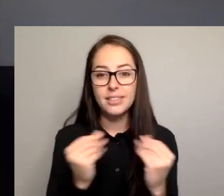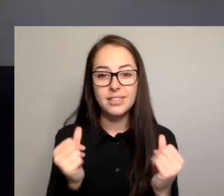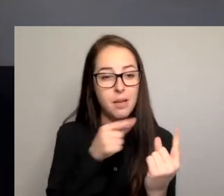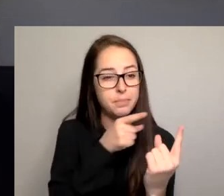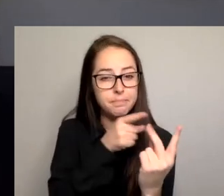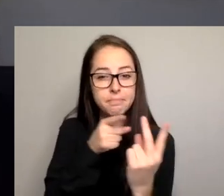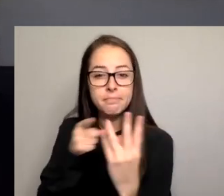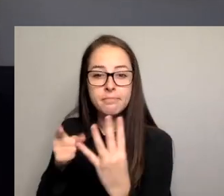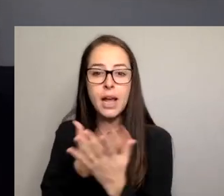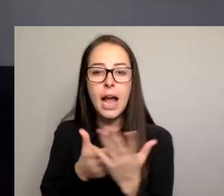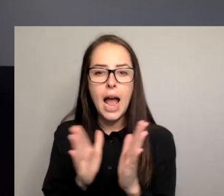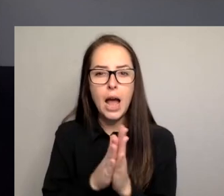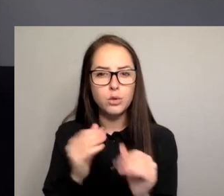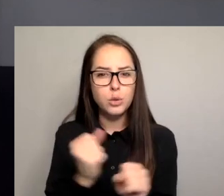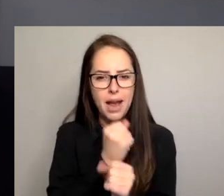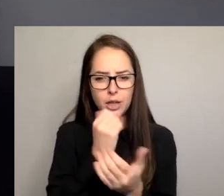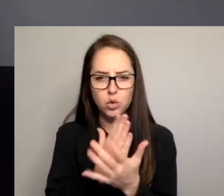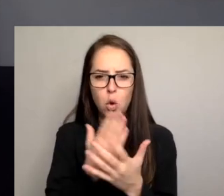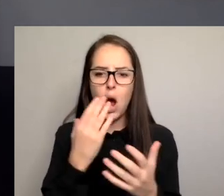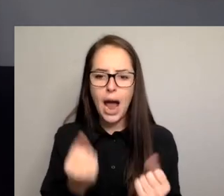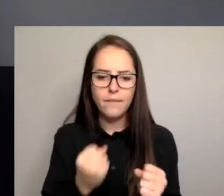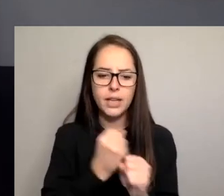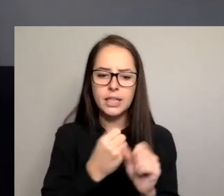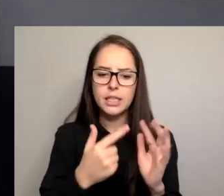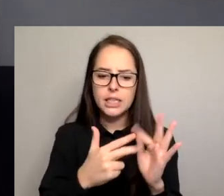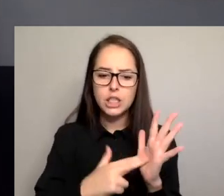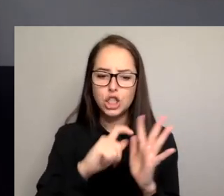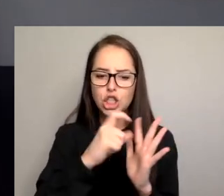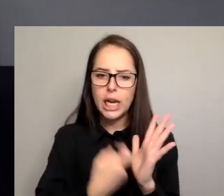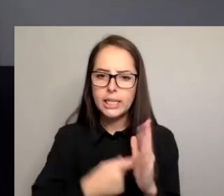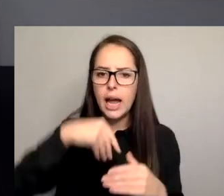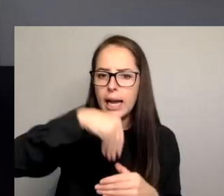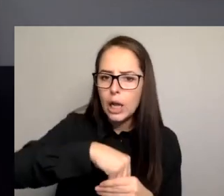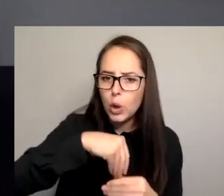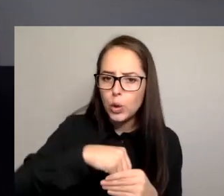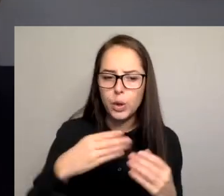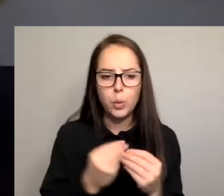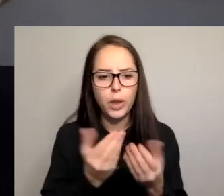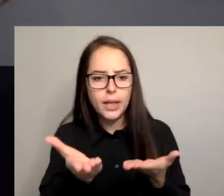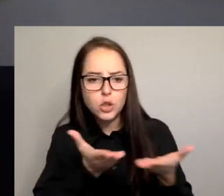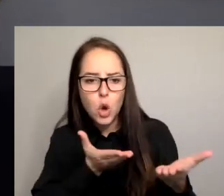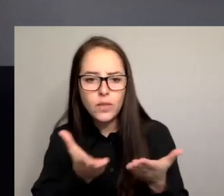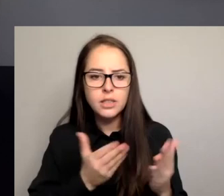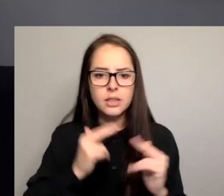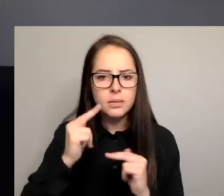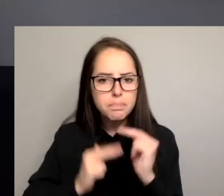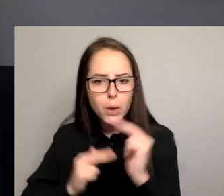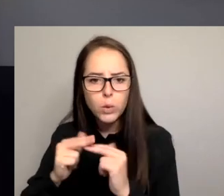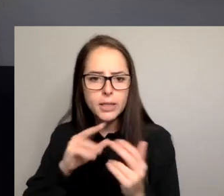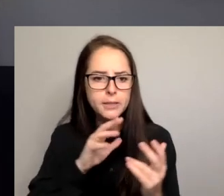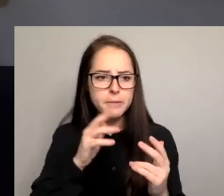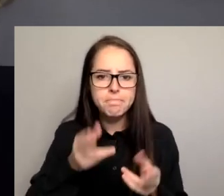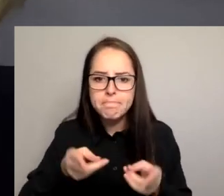putting a gender lens over our services and infrastructure, for example. But there are so many other opportunities.